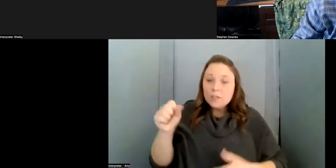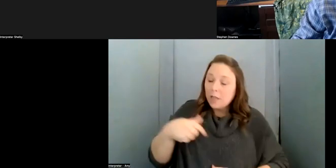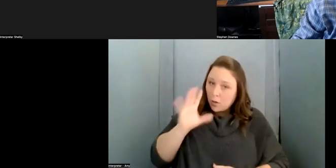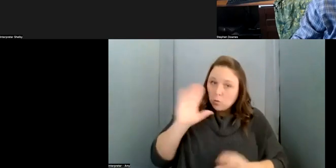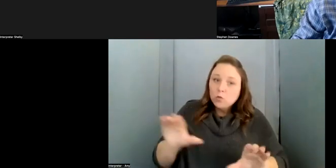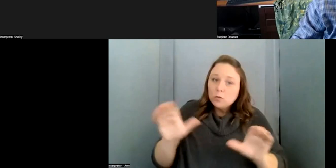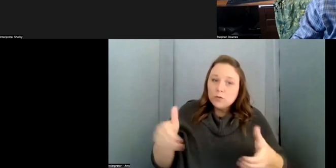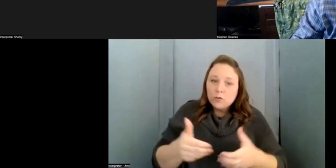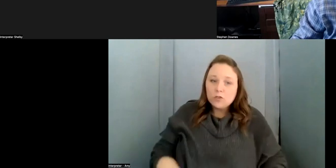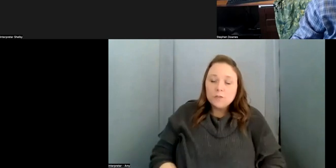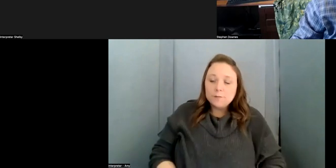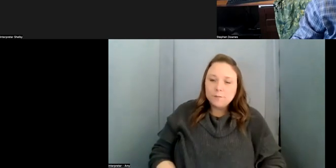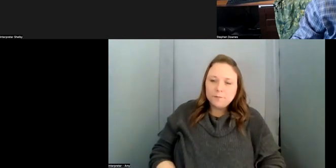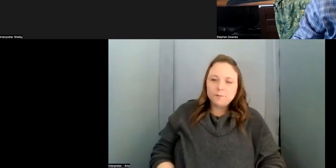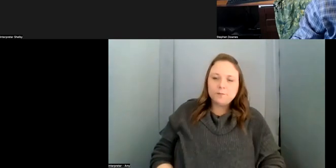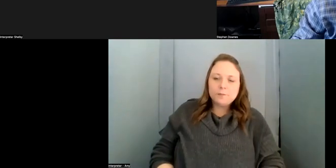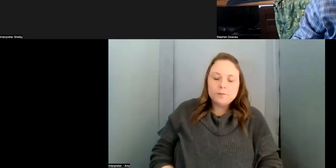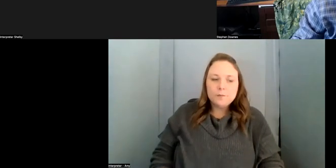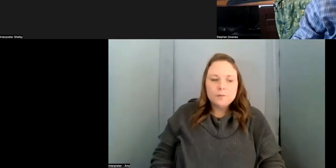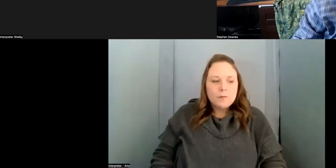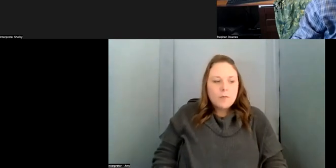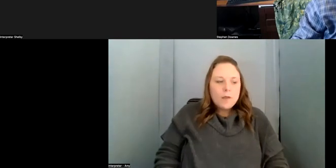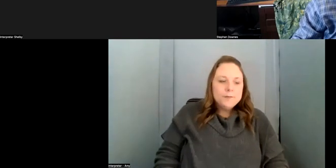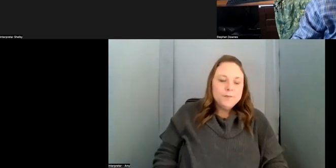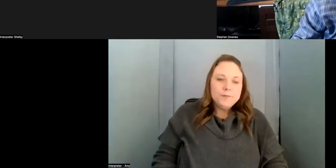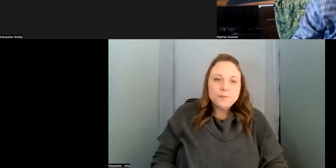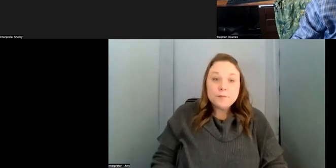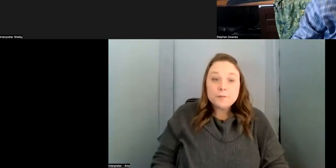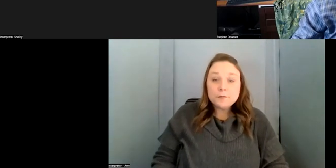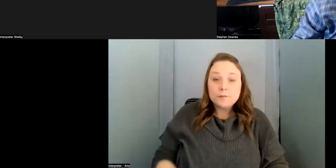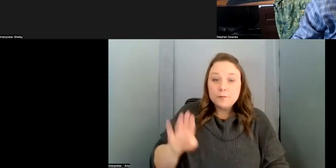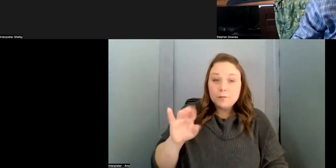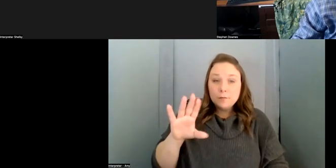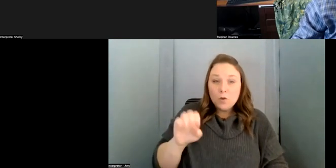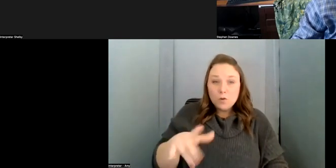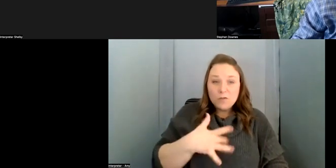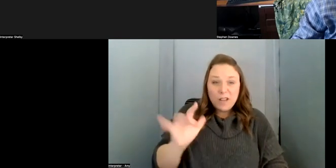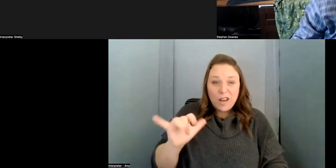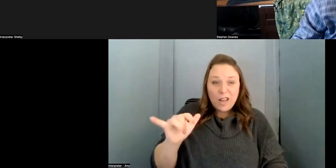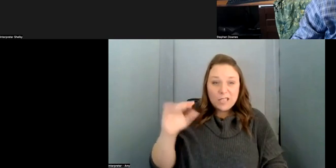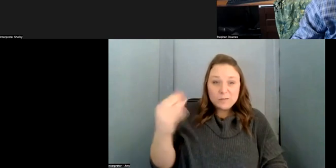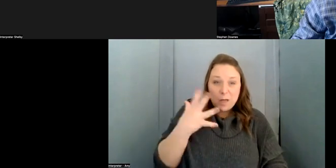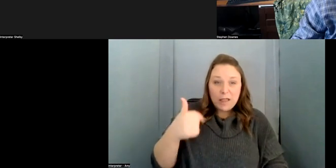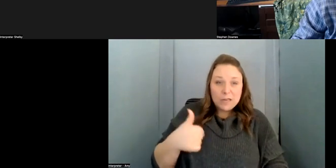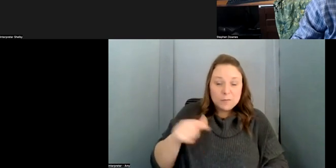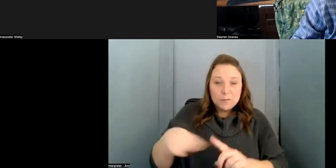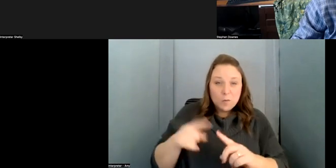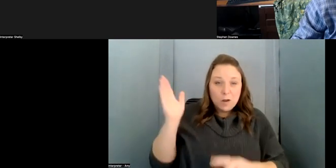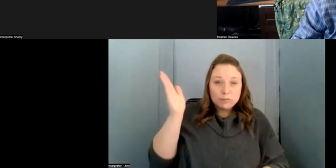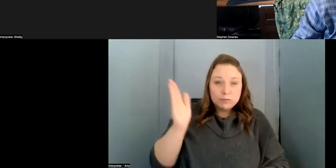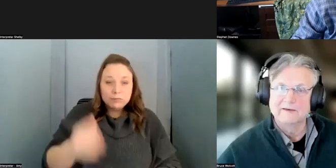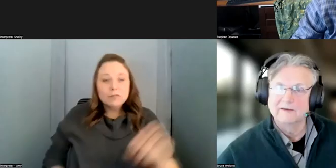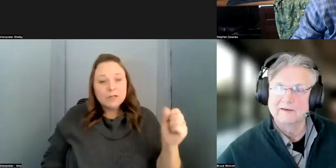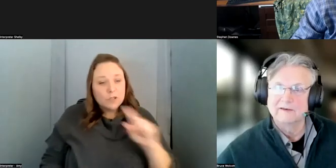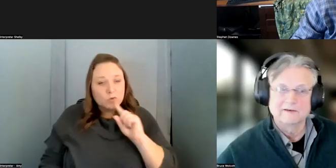your video while you do your introduction hey bruce do you feel like spotlighting me while i do my introduction yeah hold on